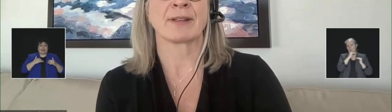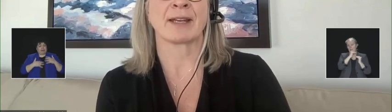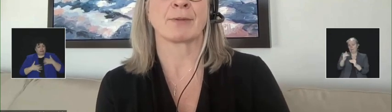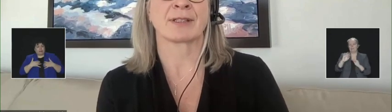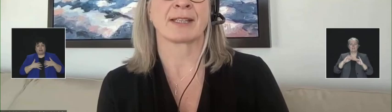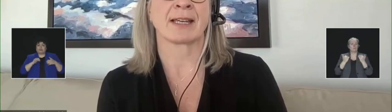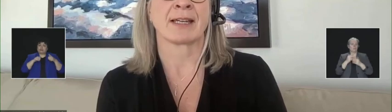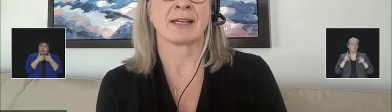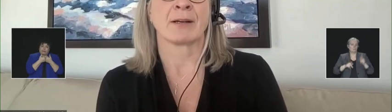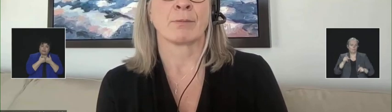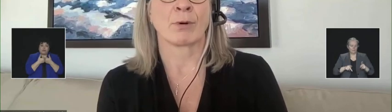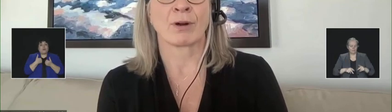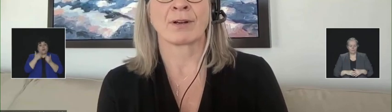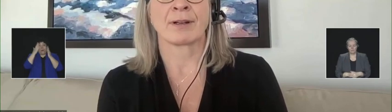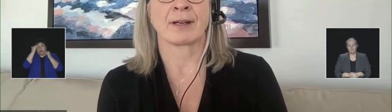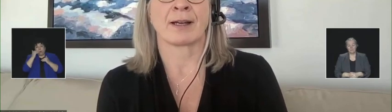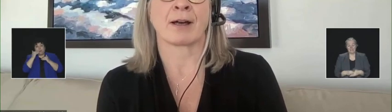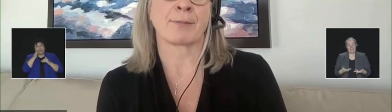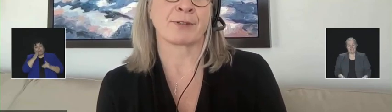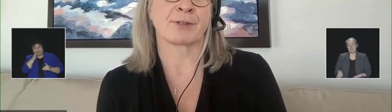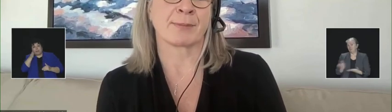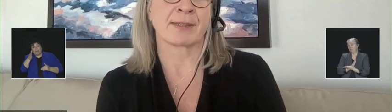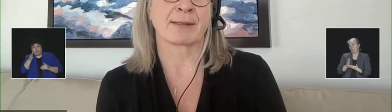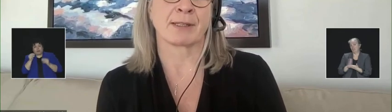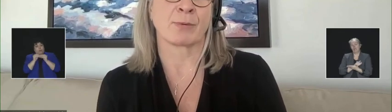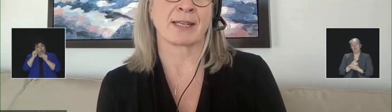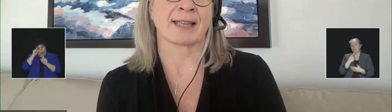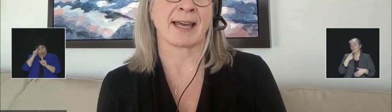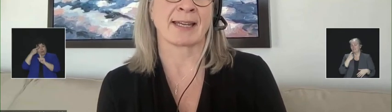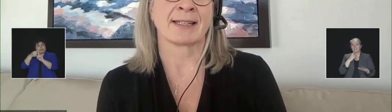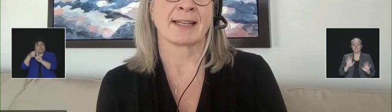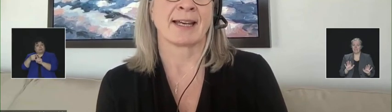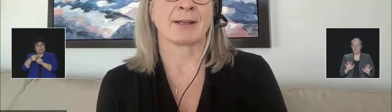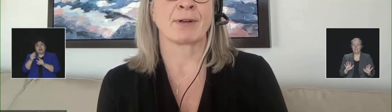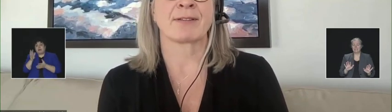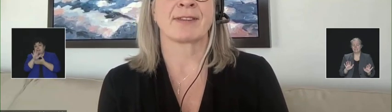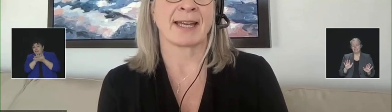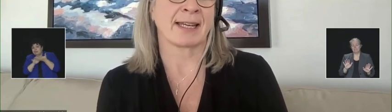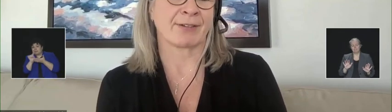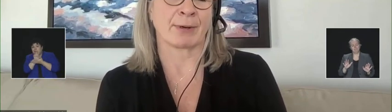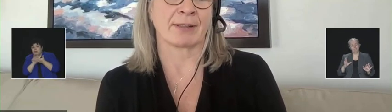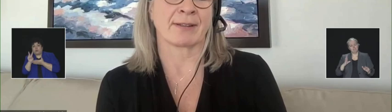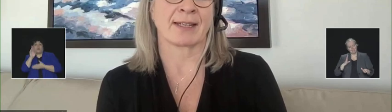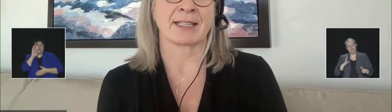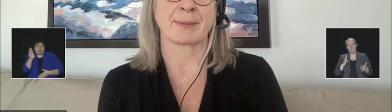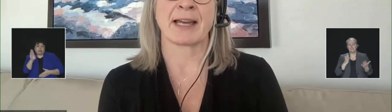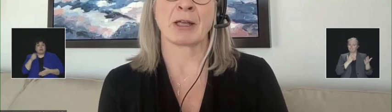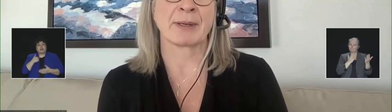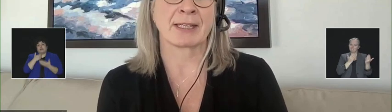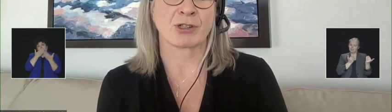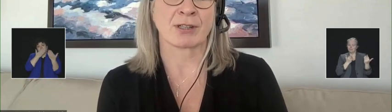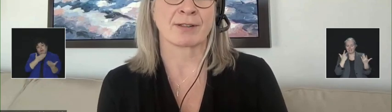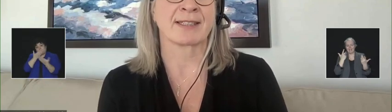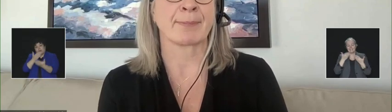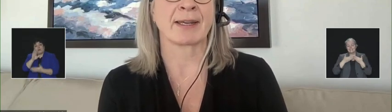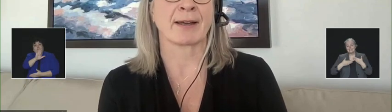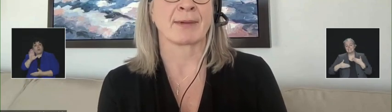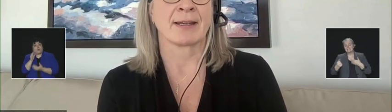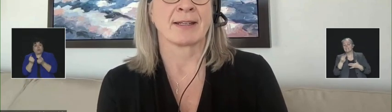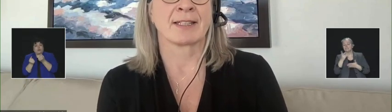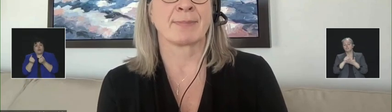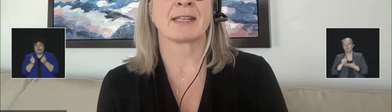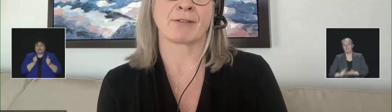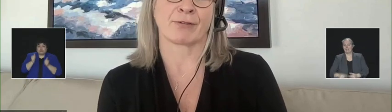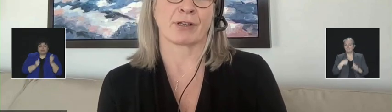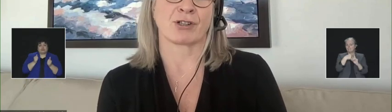do hope that we'll see more optimism in the weeks ahead. And I want to thank everyone that has been helping each other, stepping